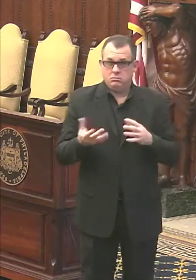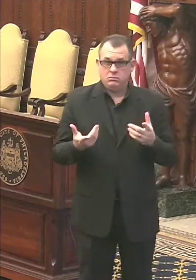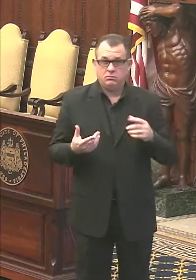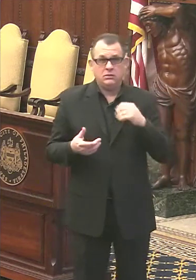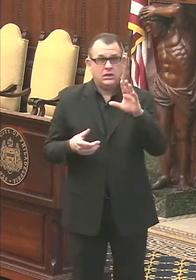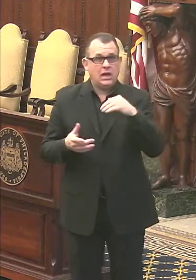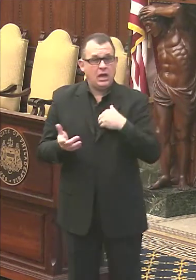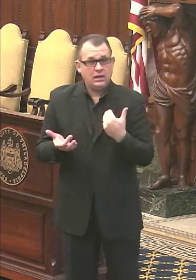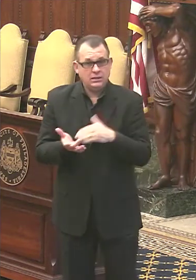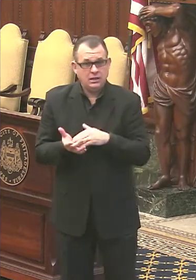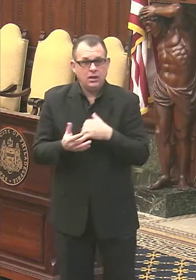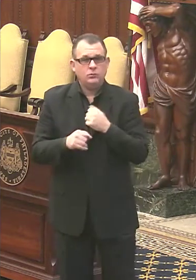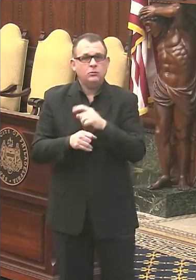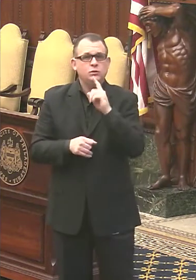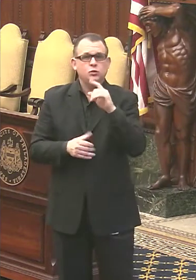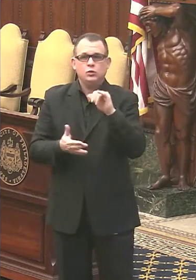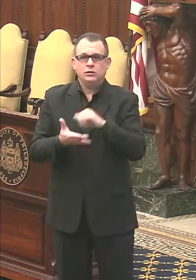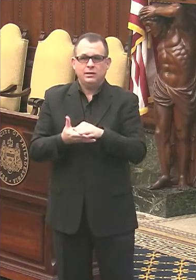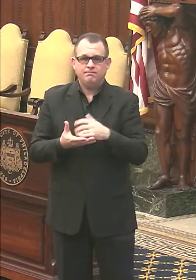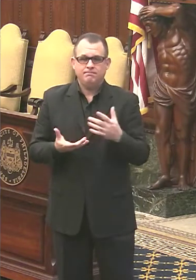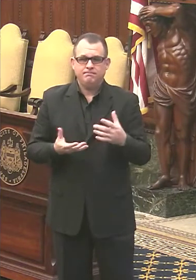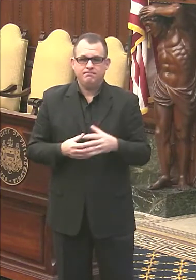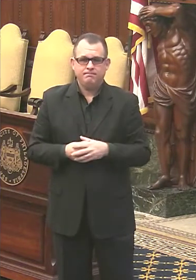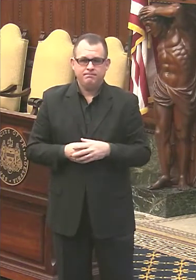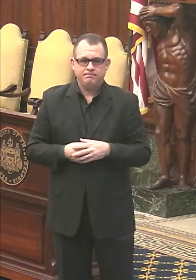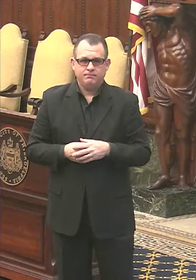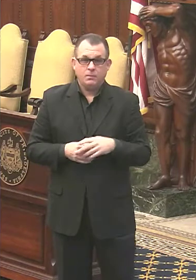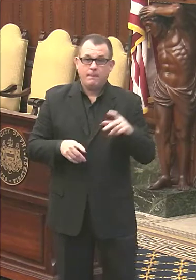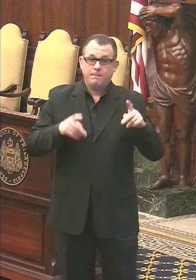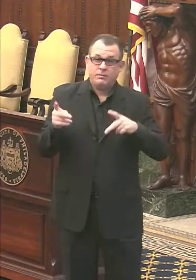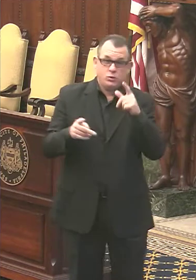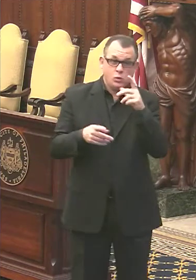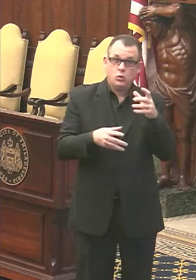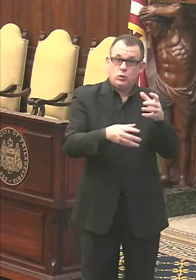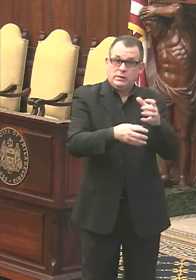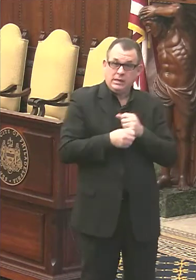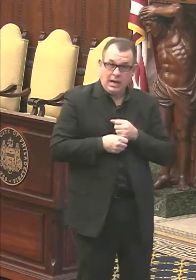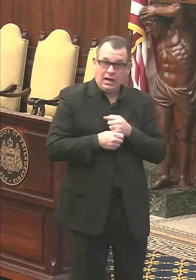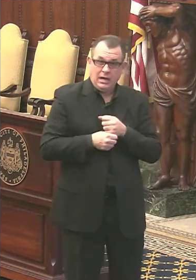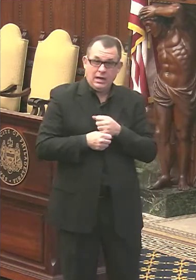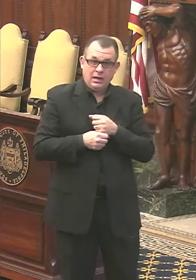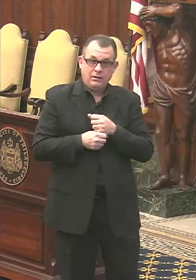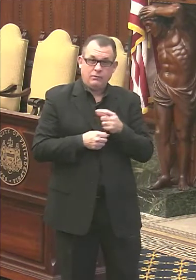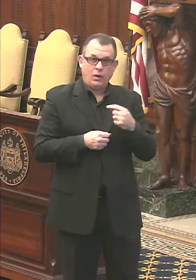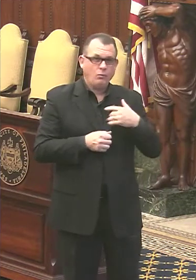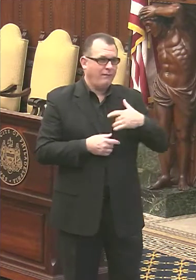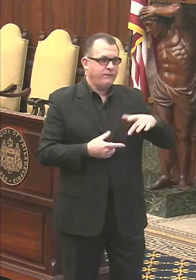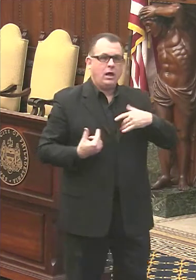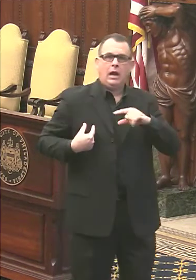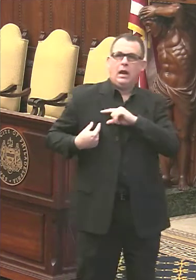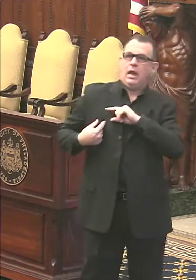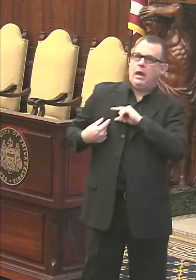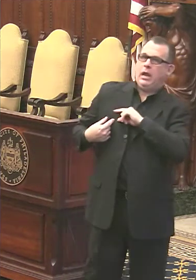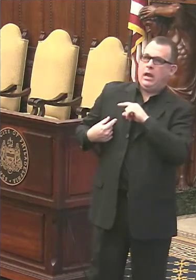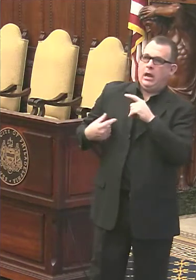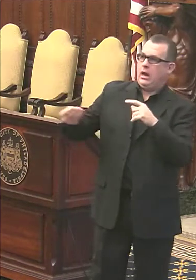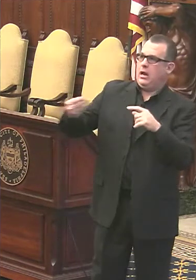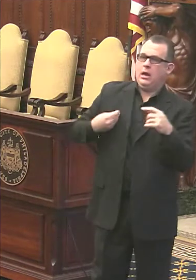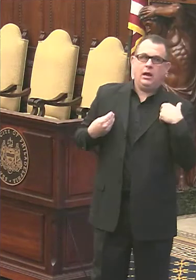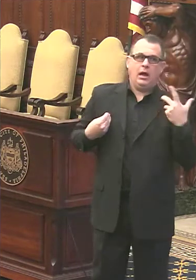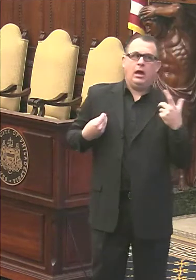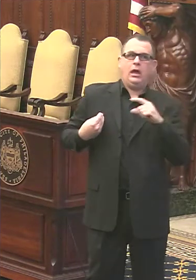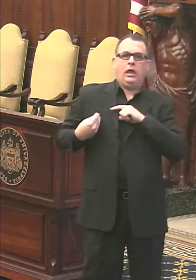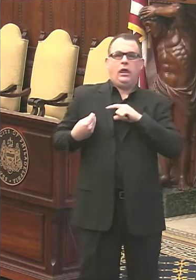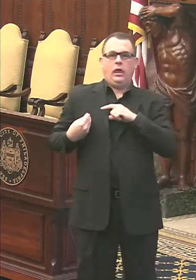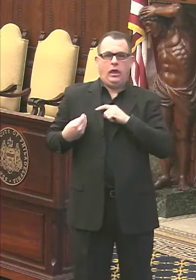just to make sure that, Hey, we're not making anyone who received it feel guilty or, Hey, or have people understand what's allowed to be distributed.